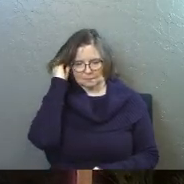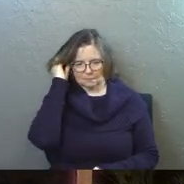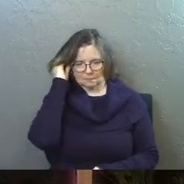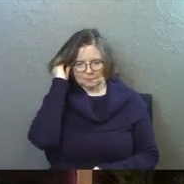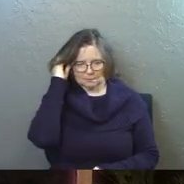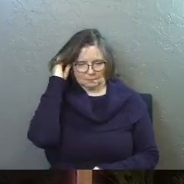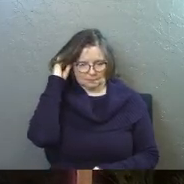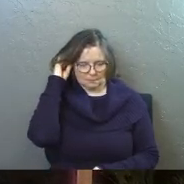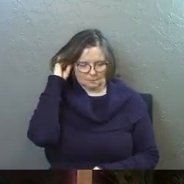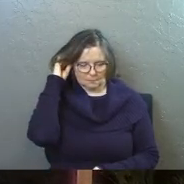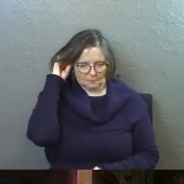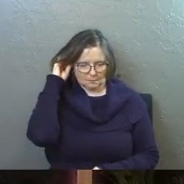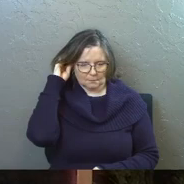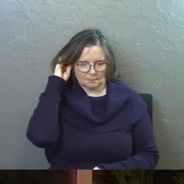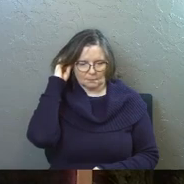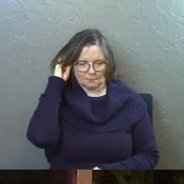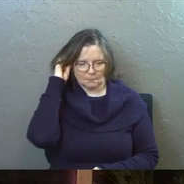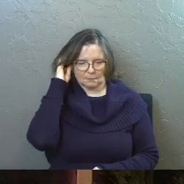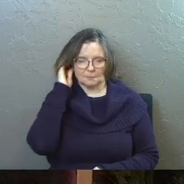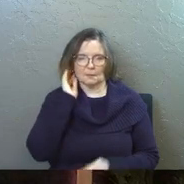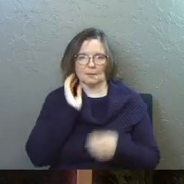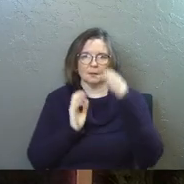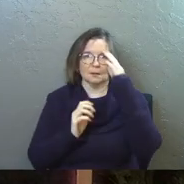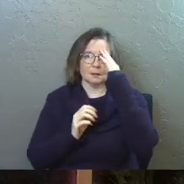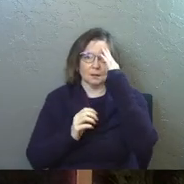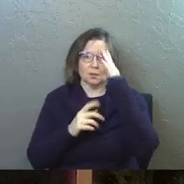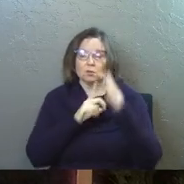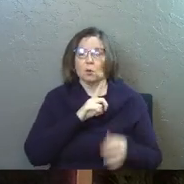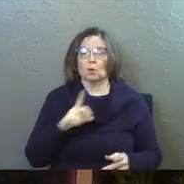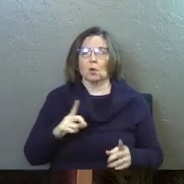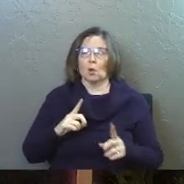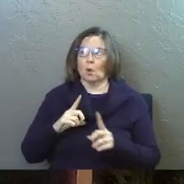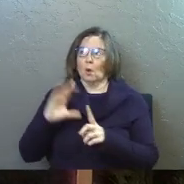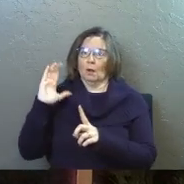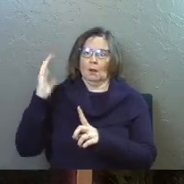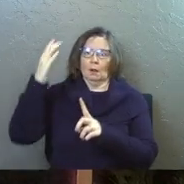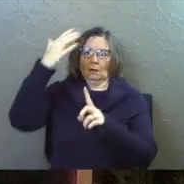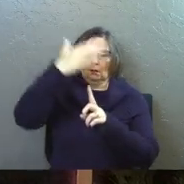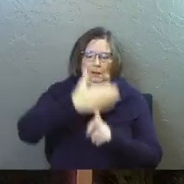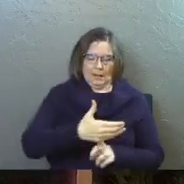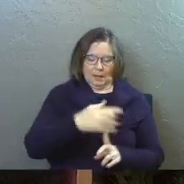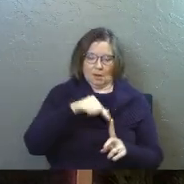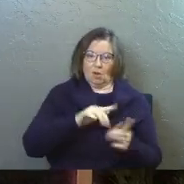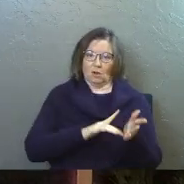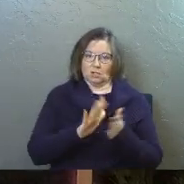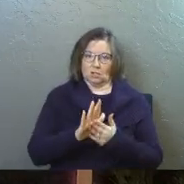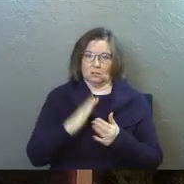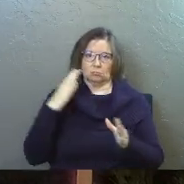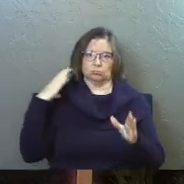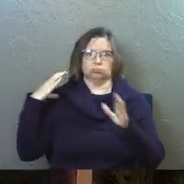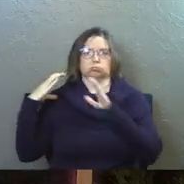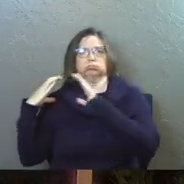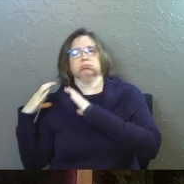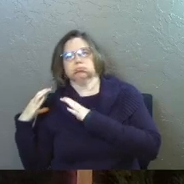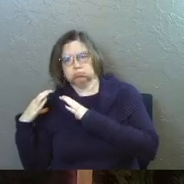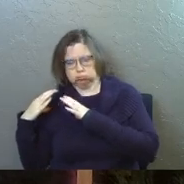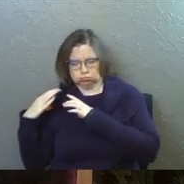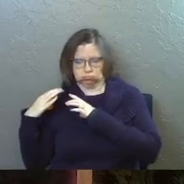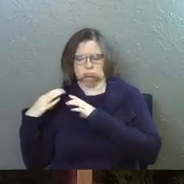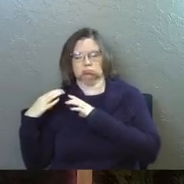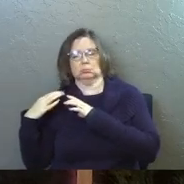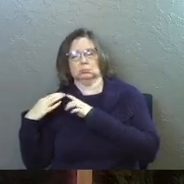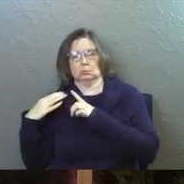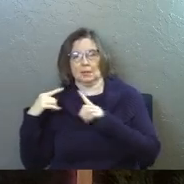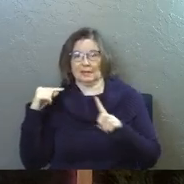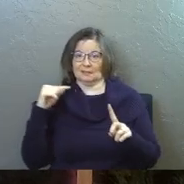And so we leave God's way and the Lord laid on him. It just keeps saying it over and over again, like this, like this big, massive burden.